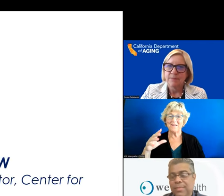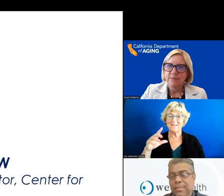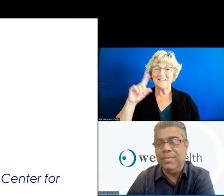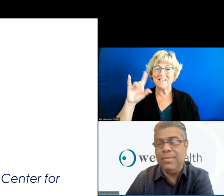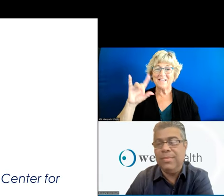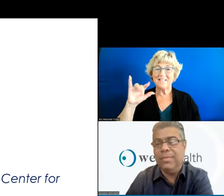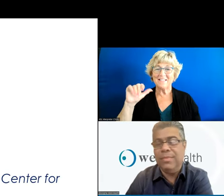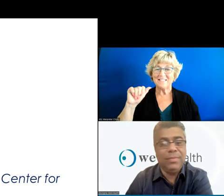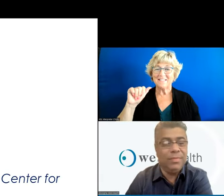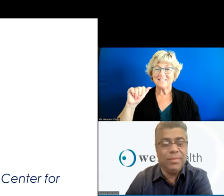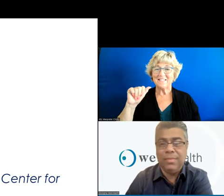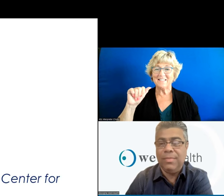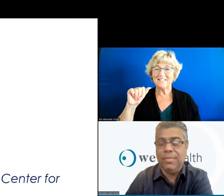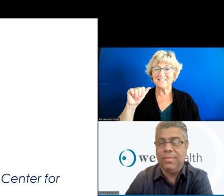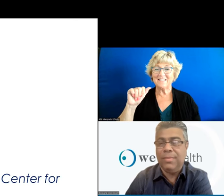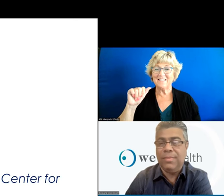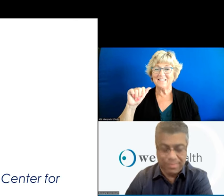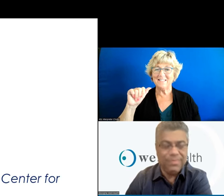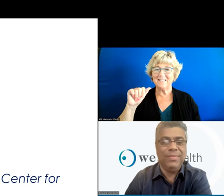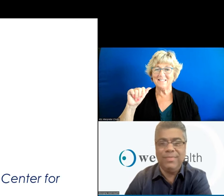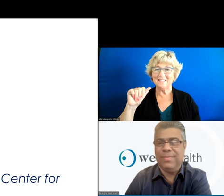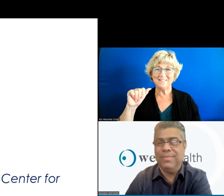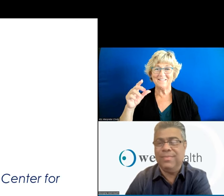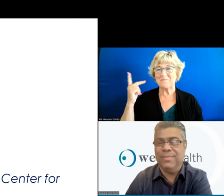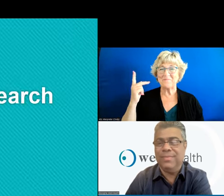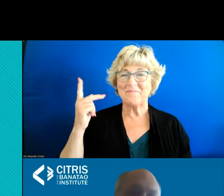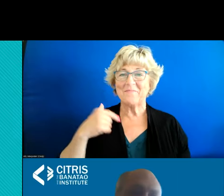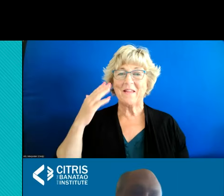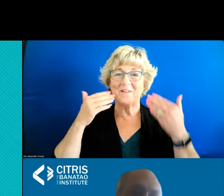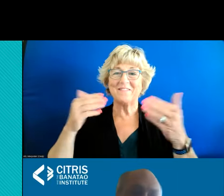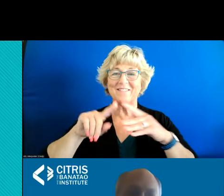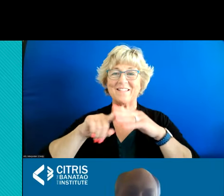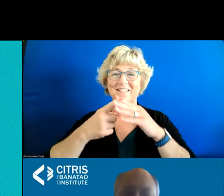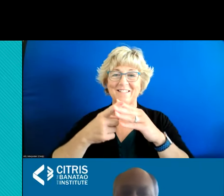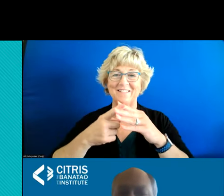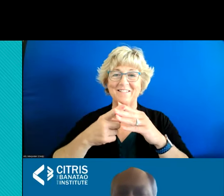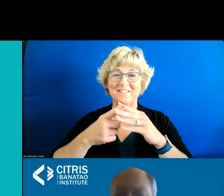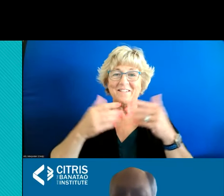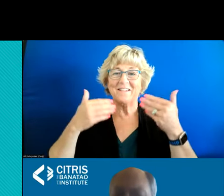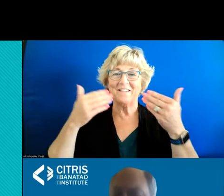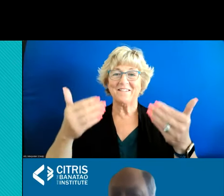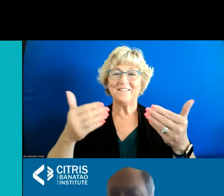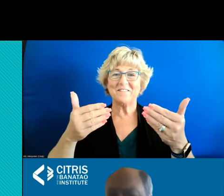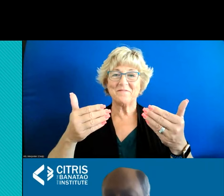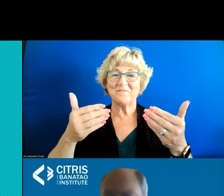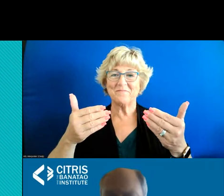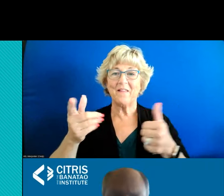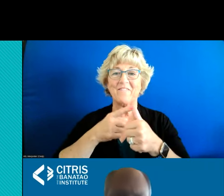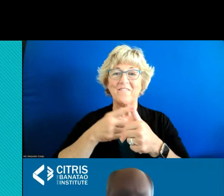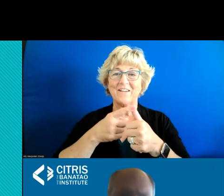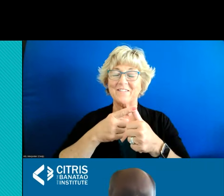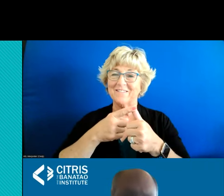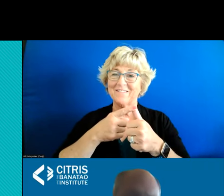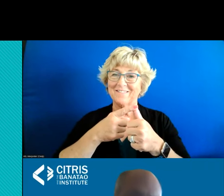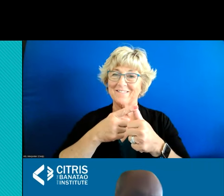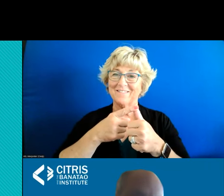may as we discussed uh i'll kick us off um and if you could go to the first slide but i'd first like to um